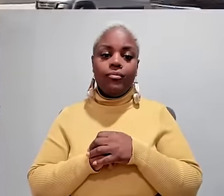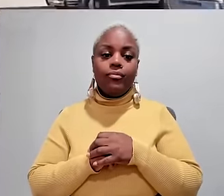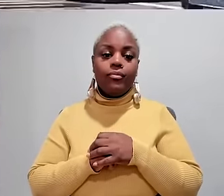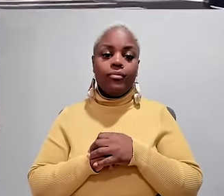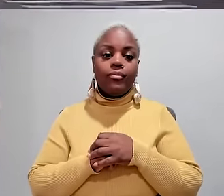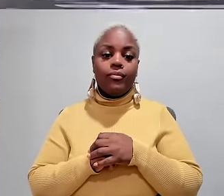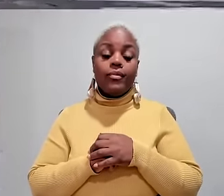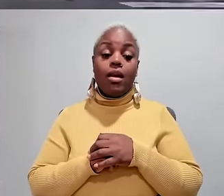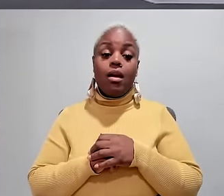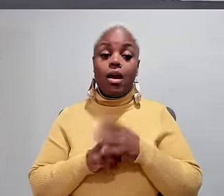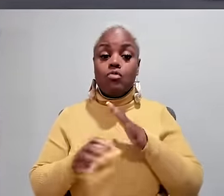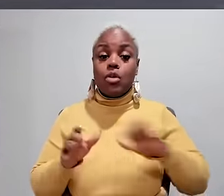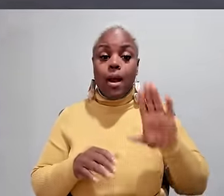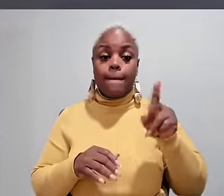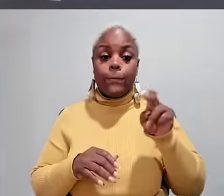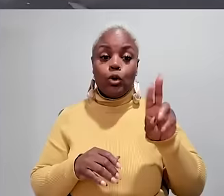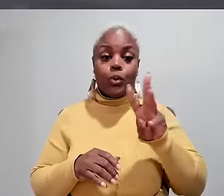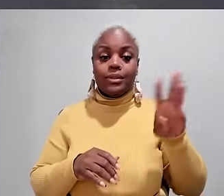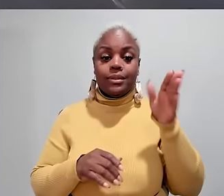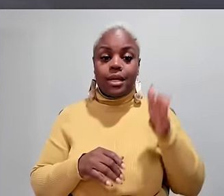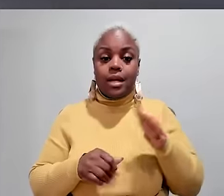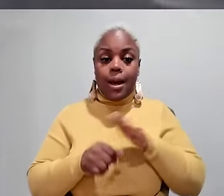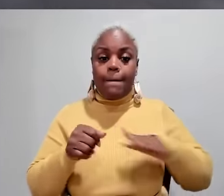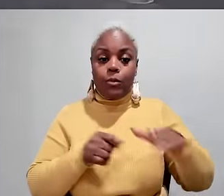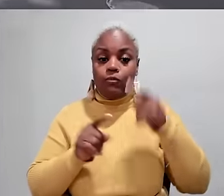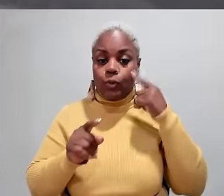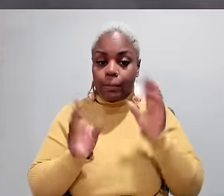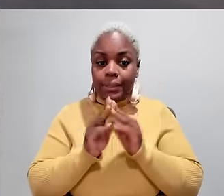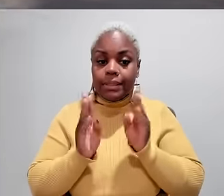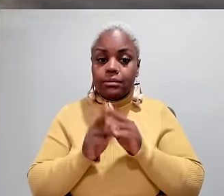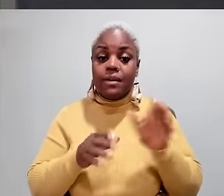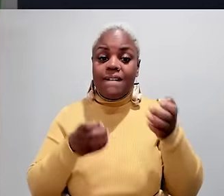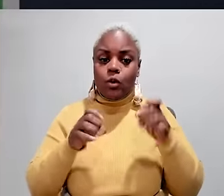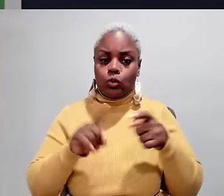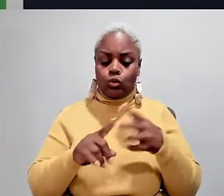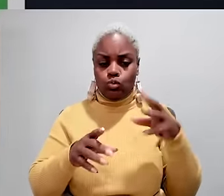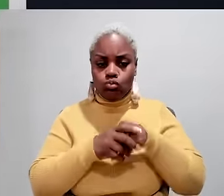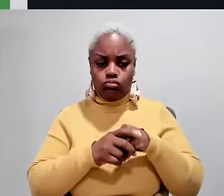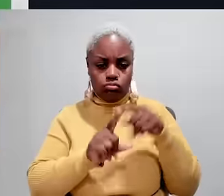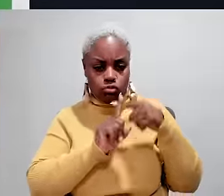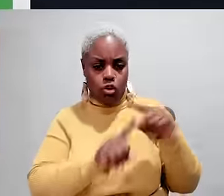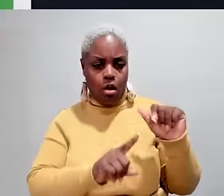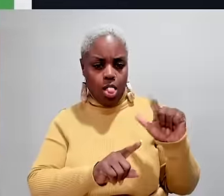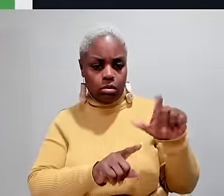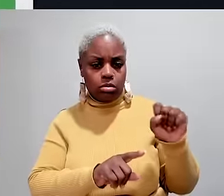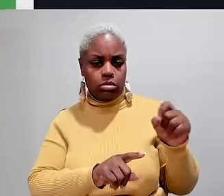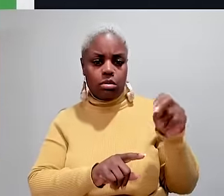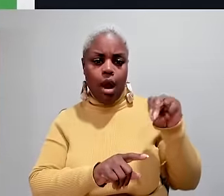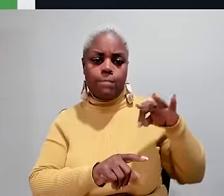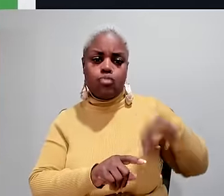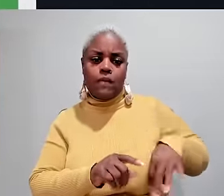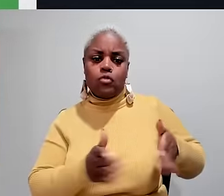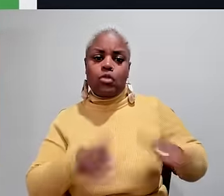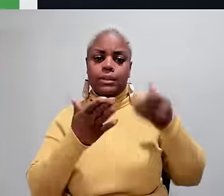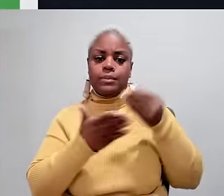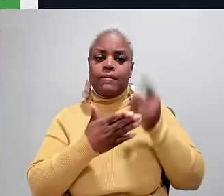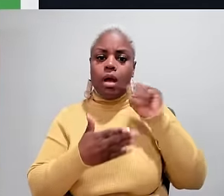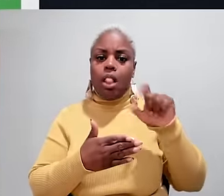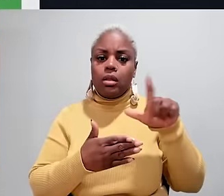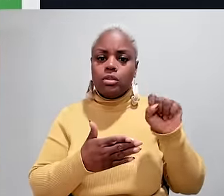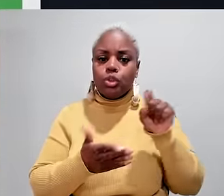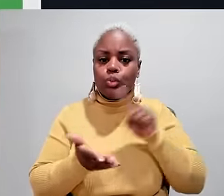Vespa motorbike around his Upper West Side neighborhood to meetings but most of his effort is focused on target